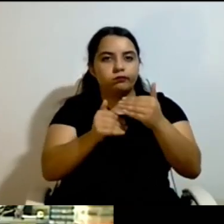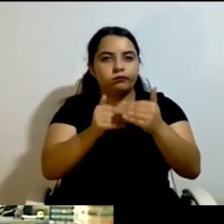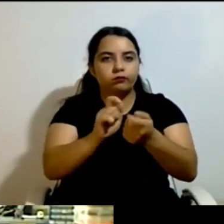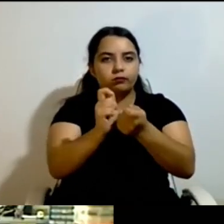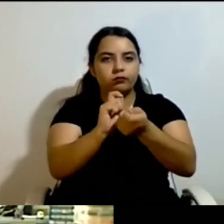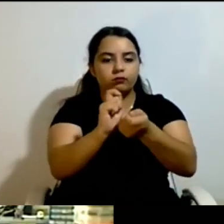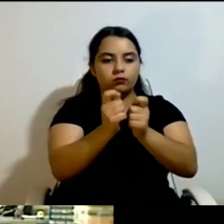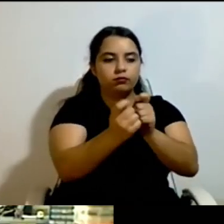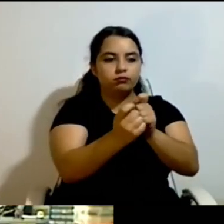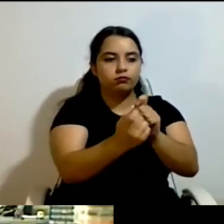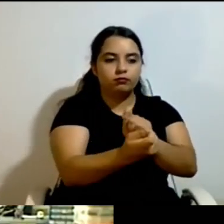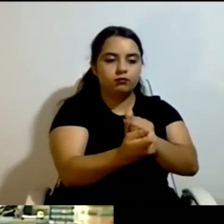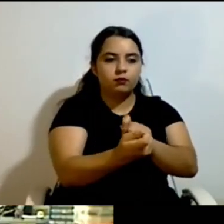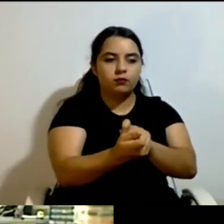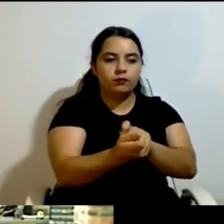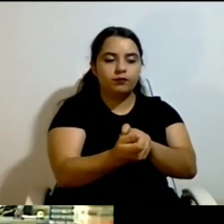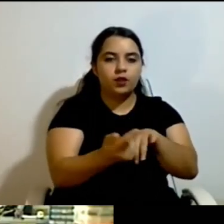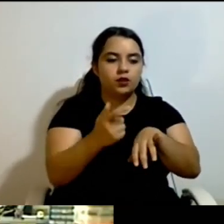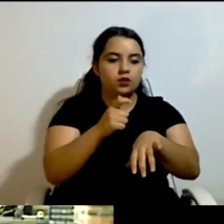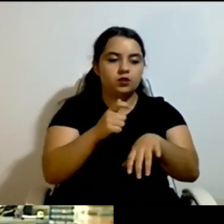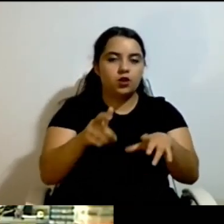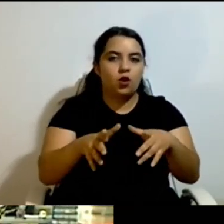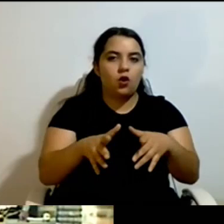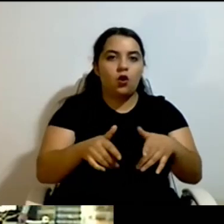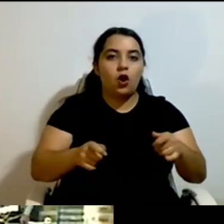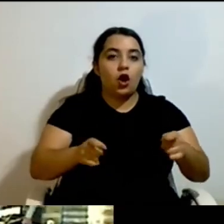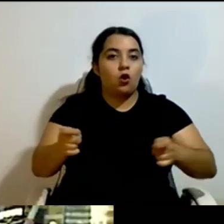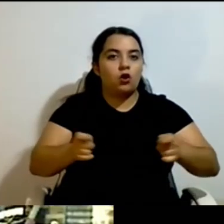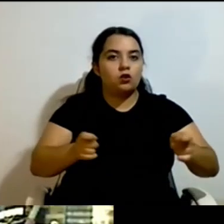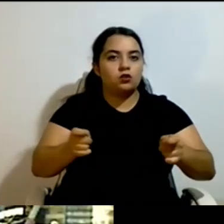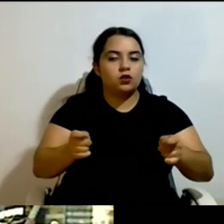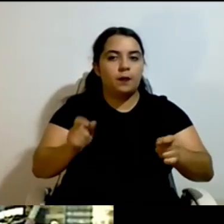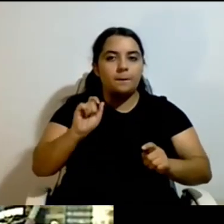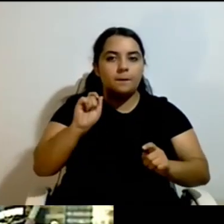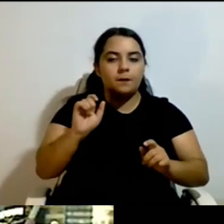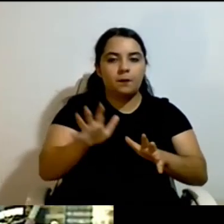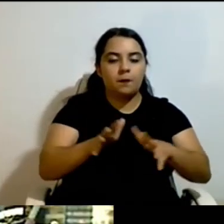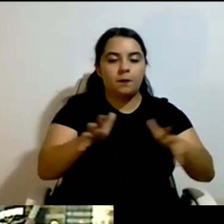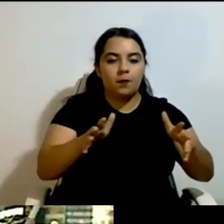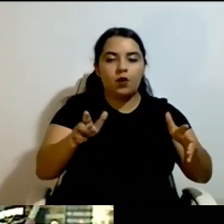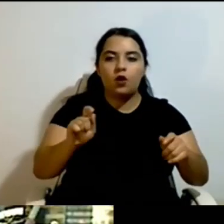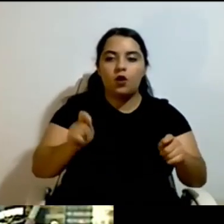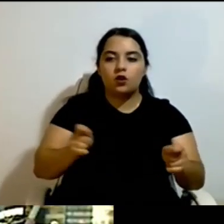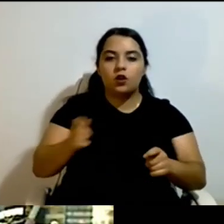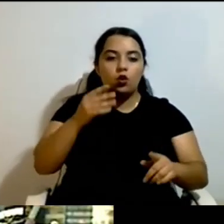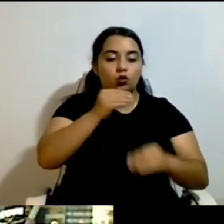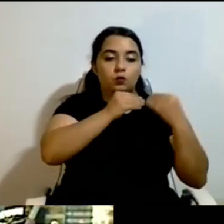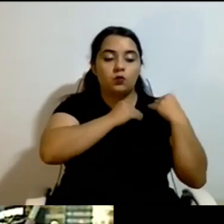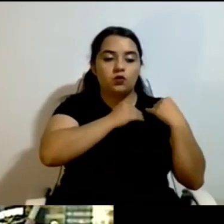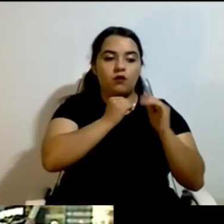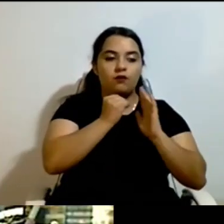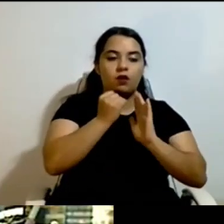that is responsible in Switzerland for the support of people with psychiatric disabilities